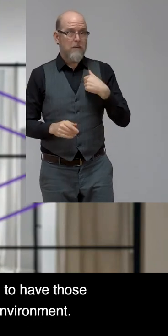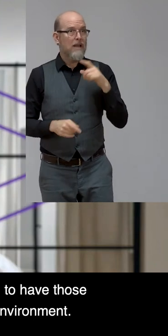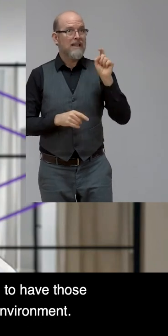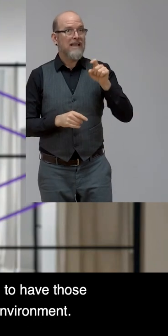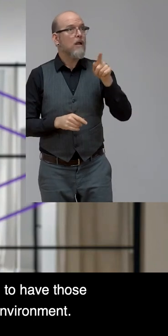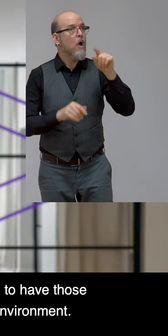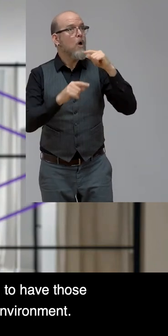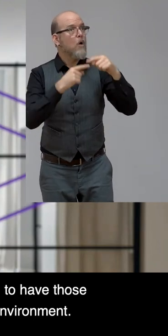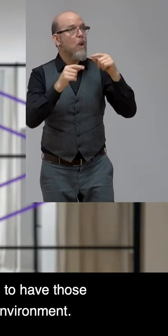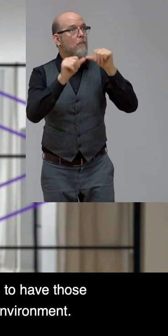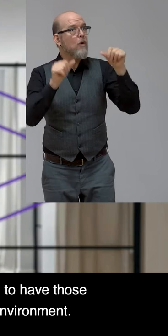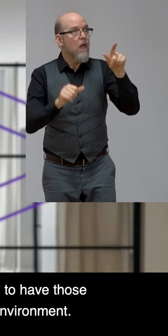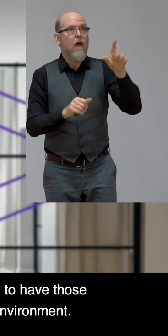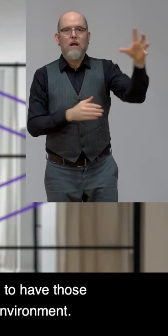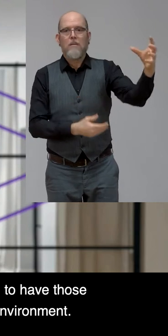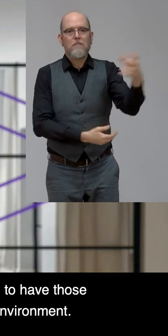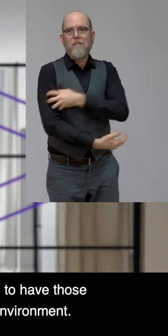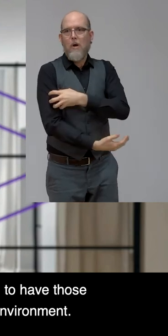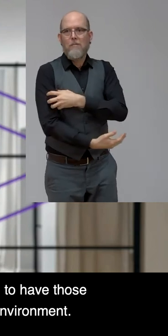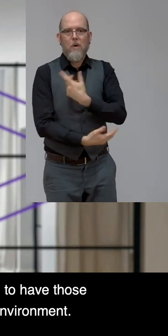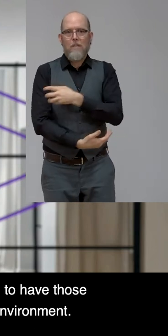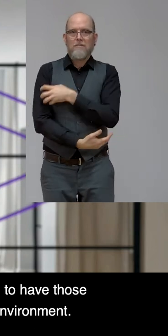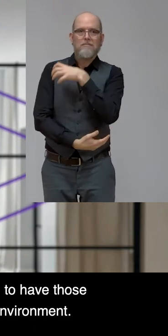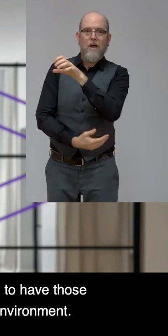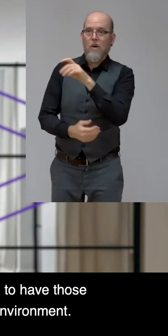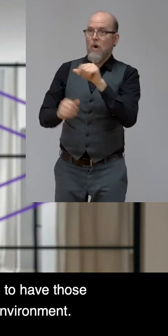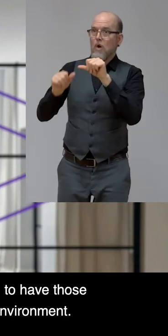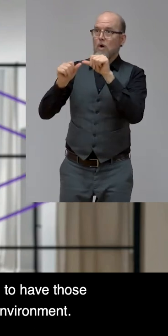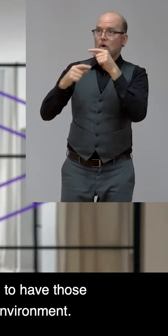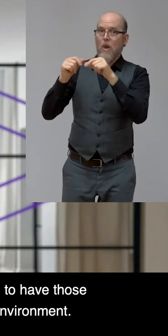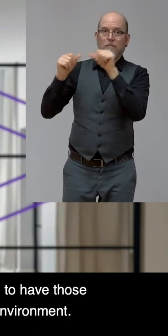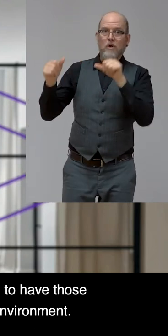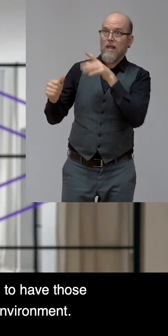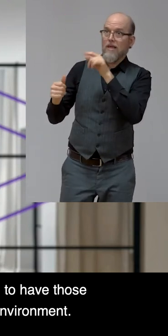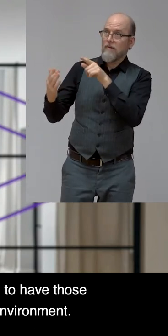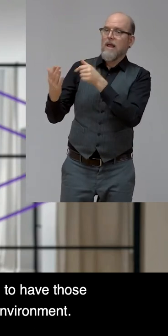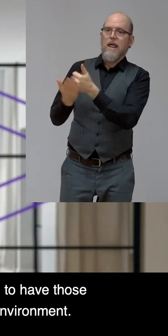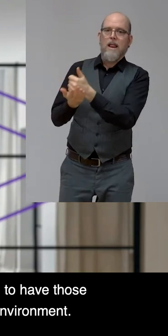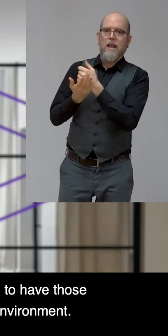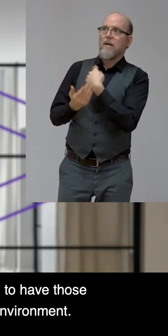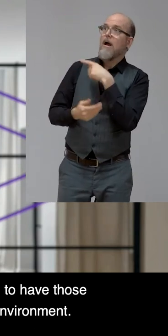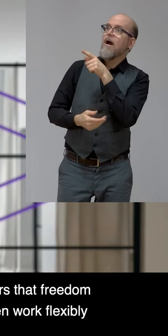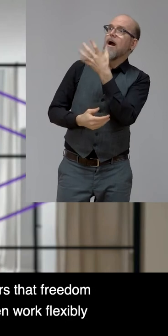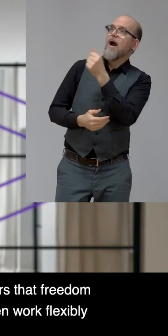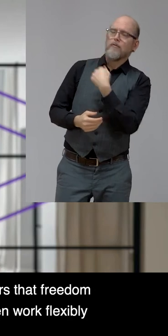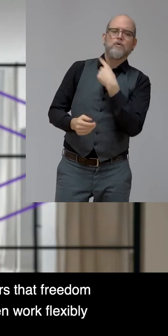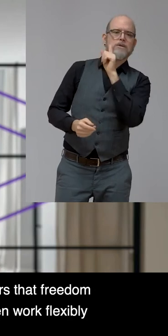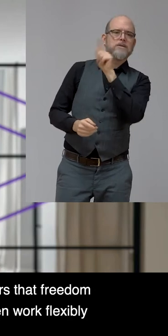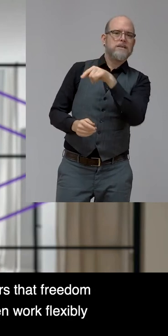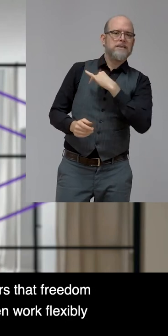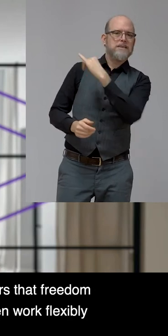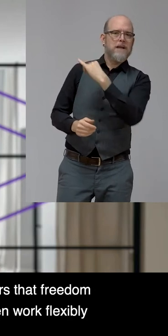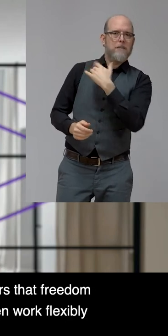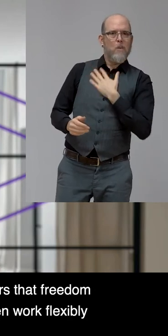with disability to have those role models, to have those mentors. The second is providing that empowering environment, one